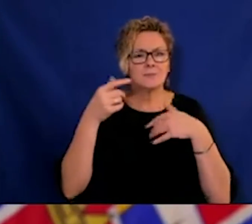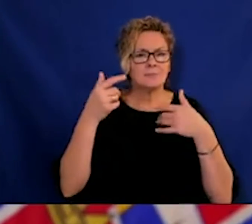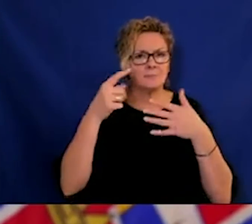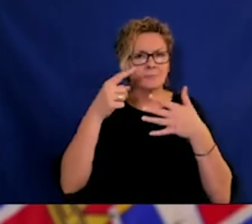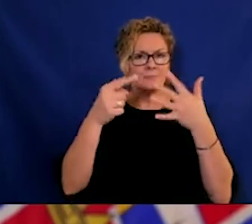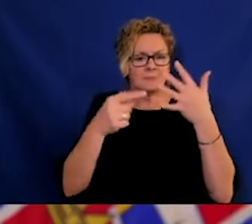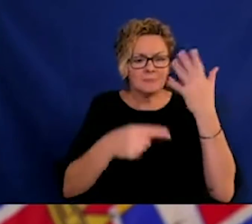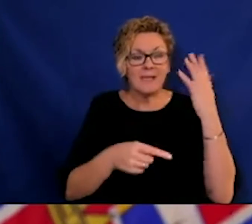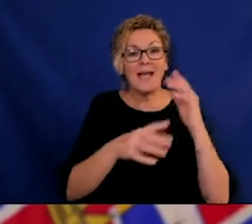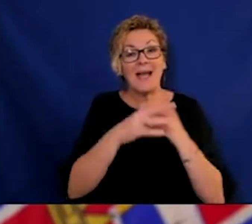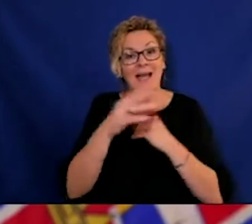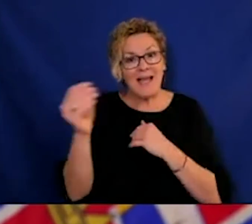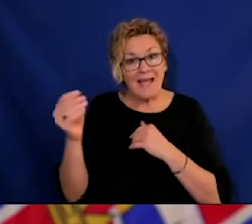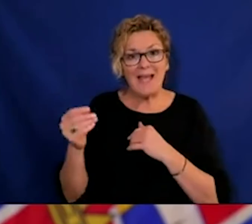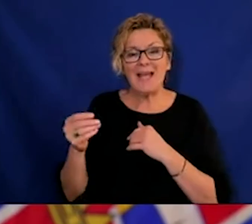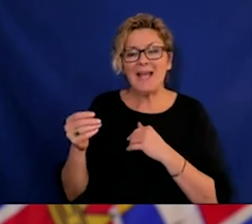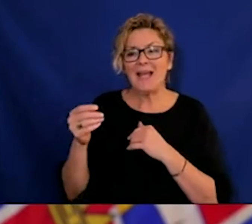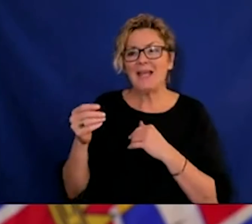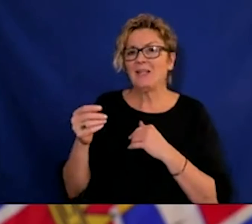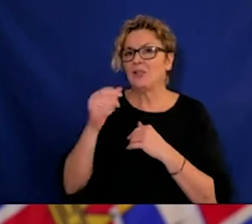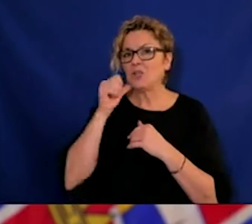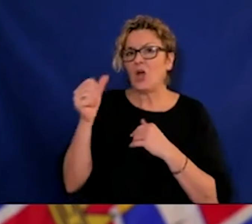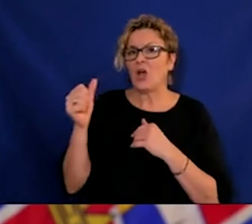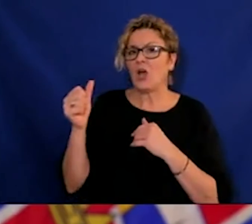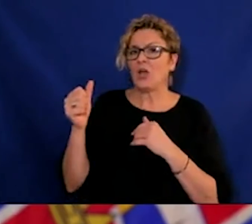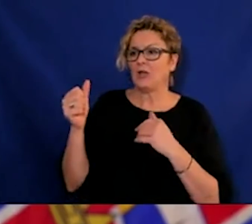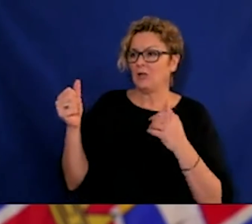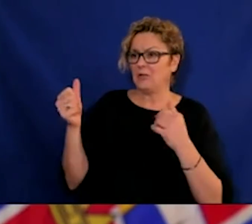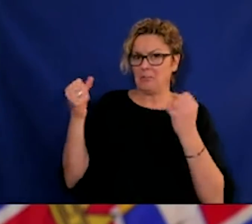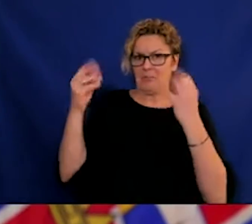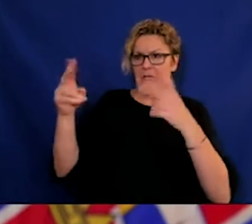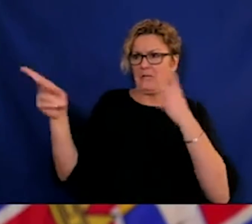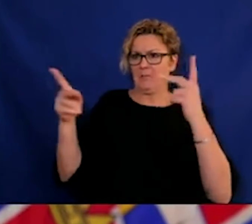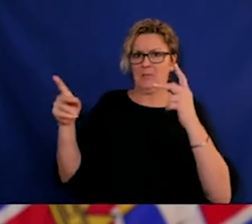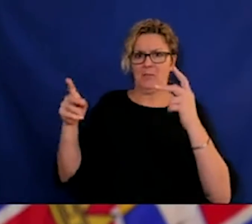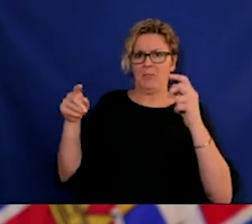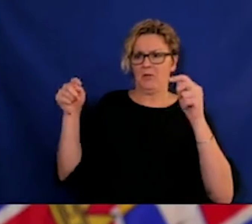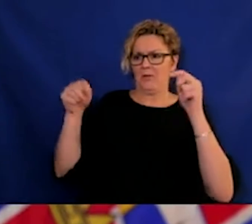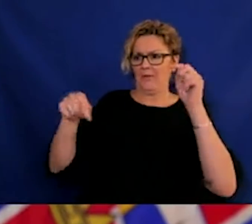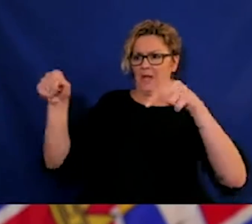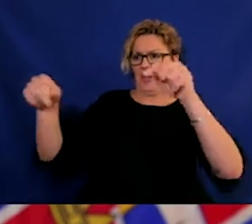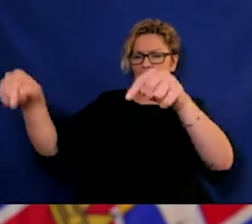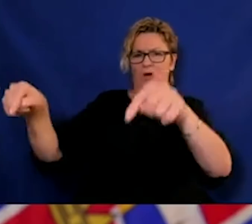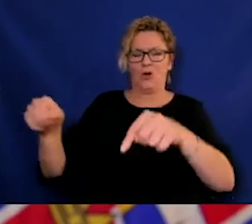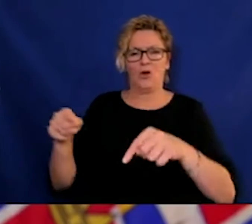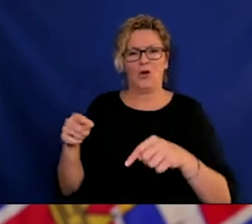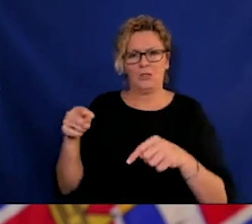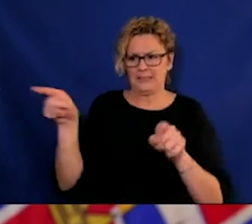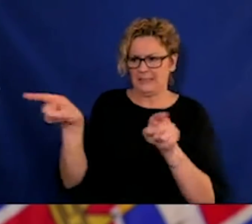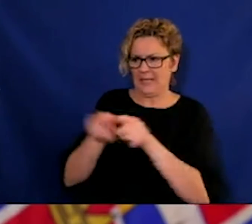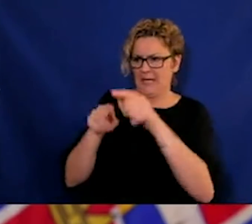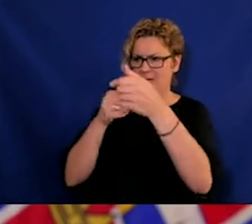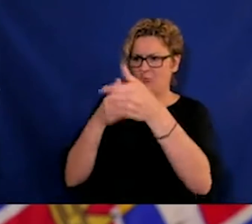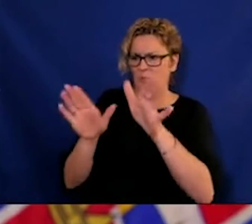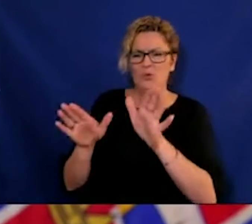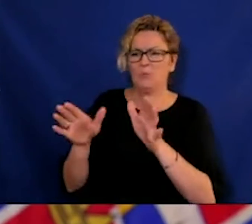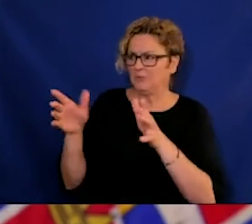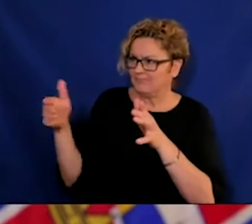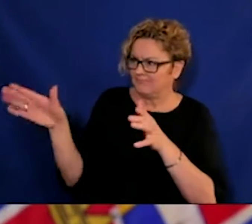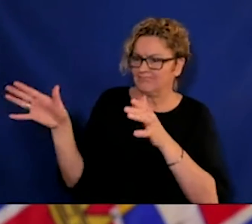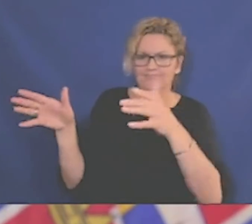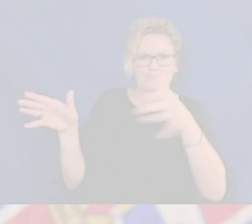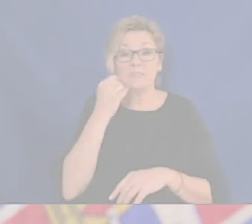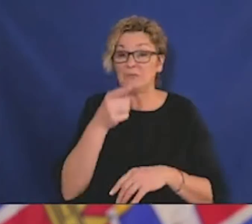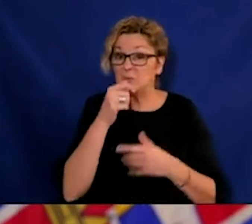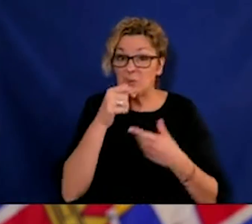going to provide home care, and there's ways that you can minimize it, and I think there are good protocols in place to support people in